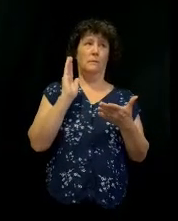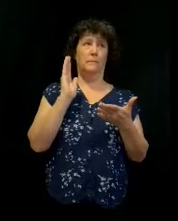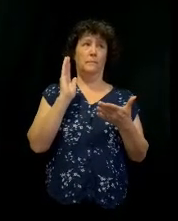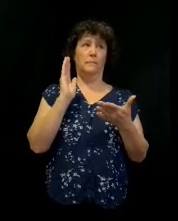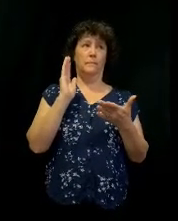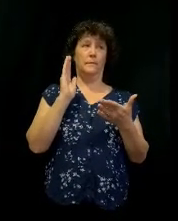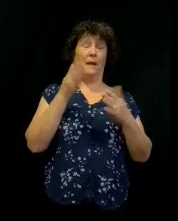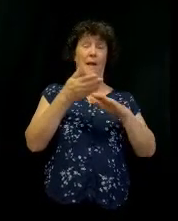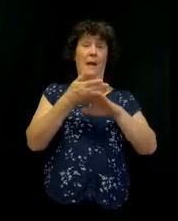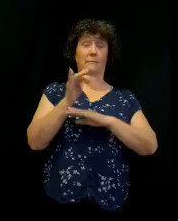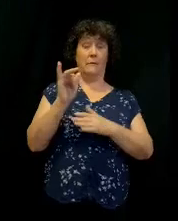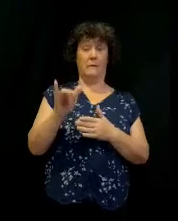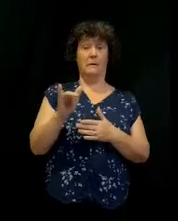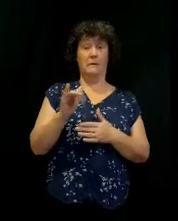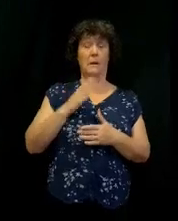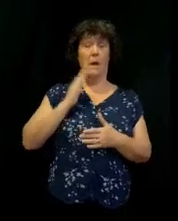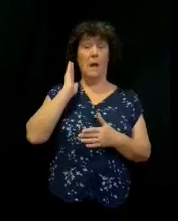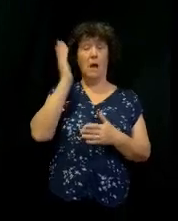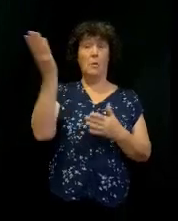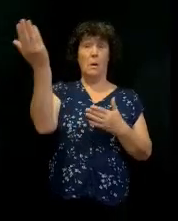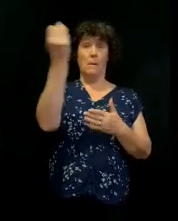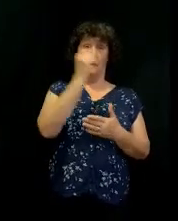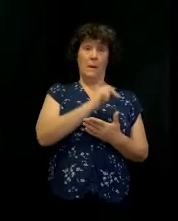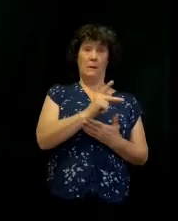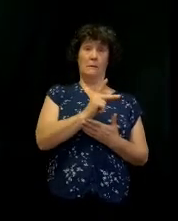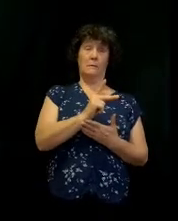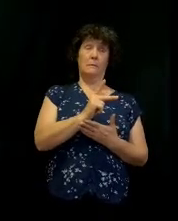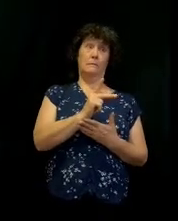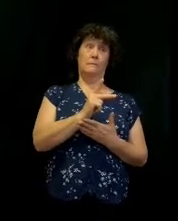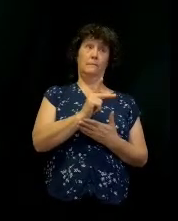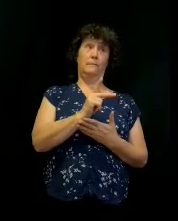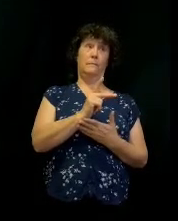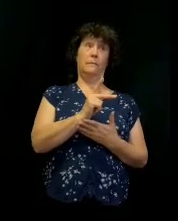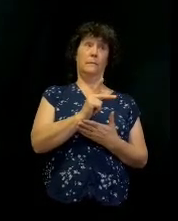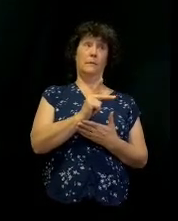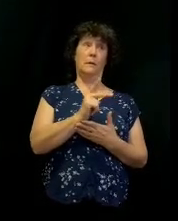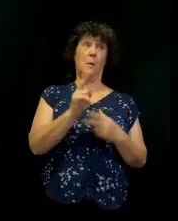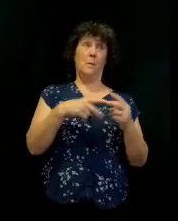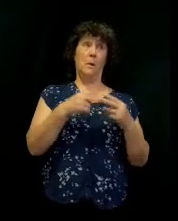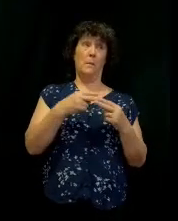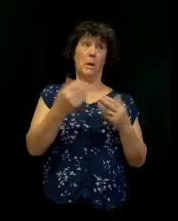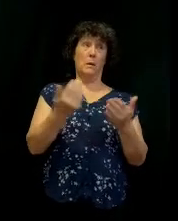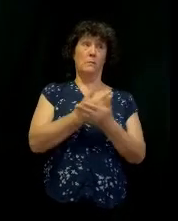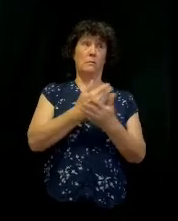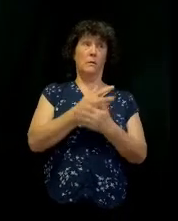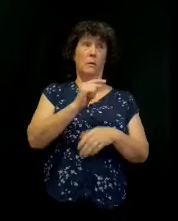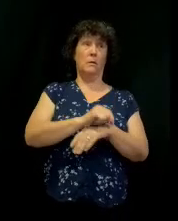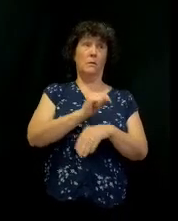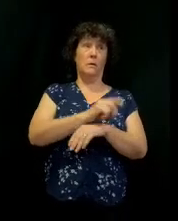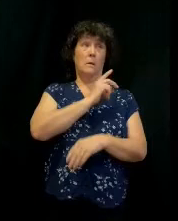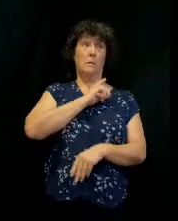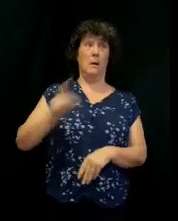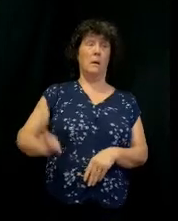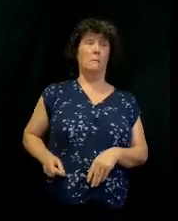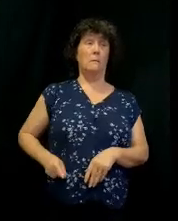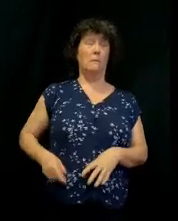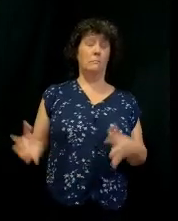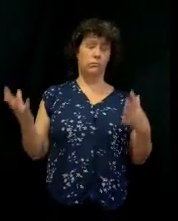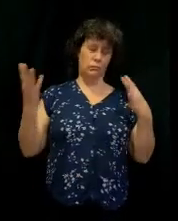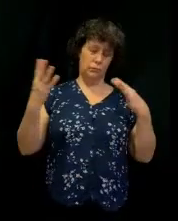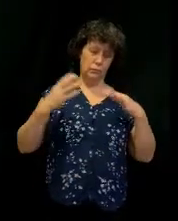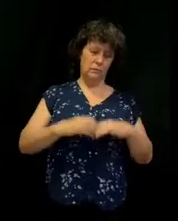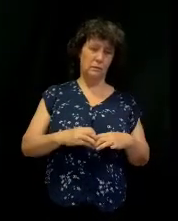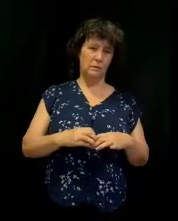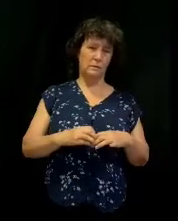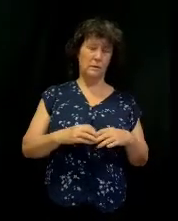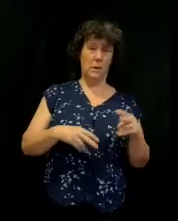After this, I will return and will rebuild the tabernacle of David, which has fallen down, and I will rebuild its